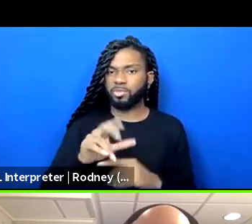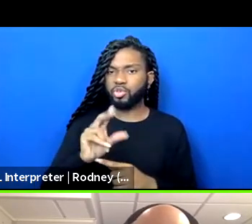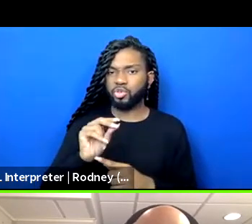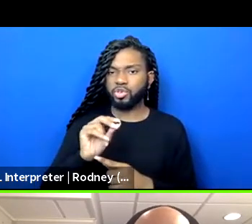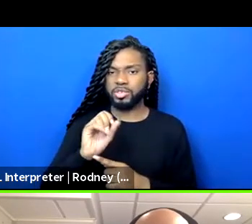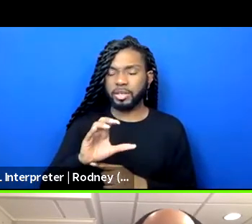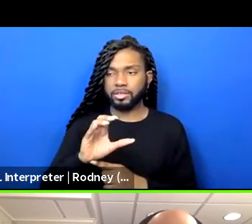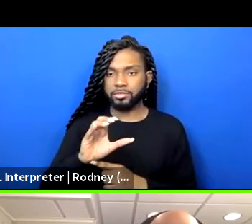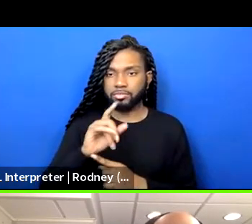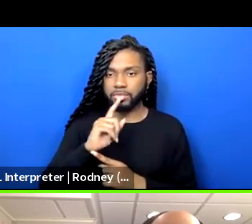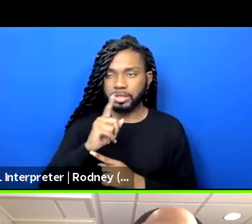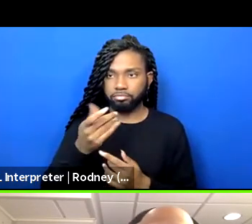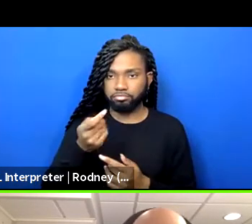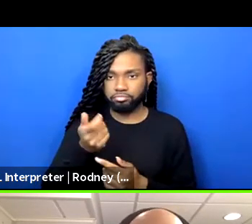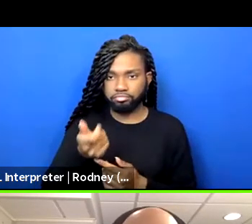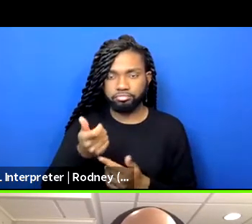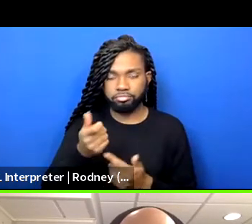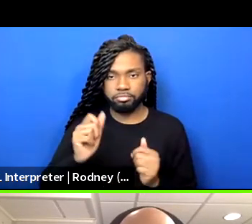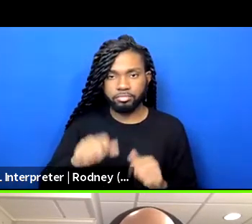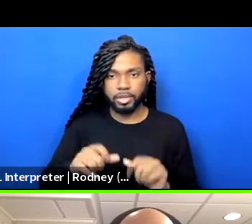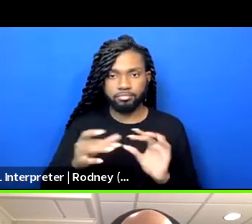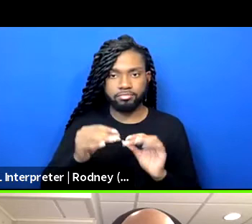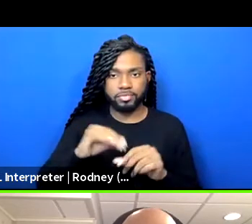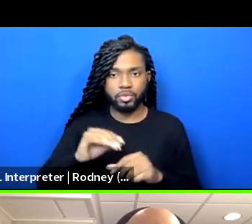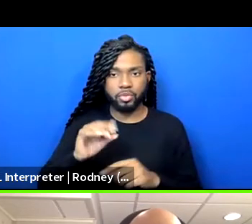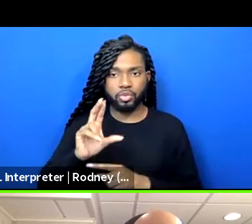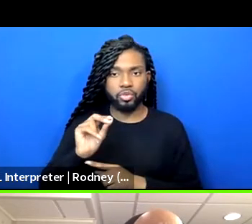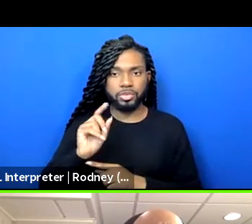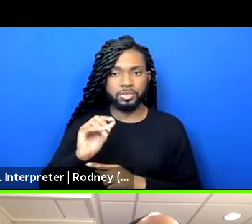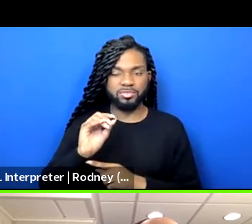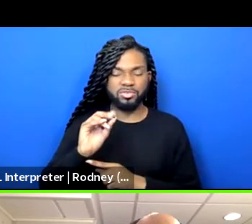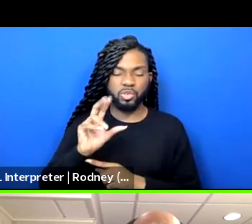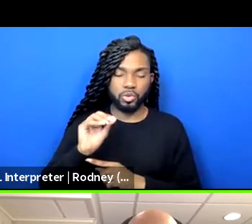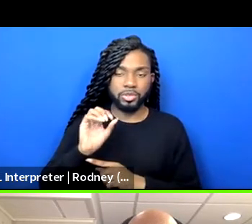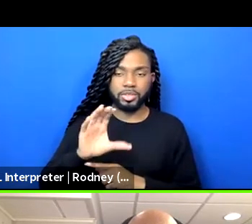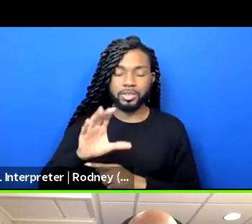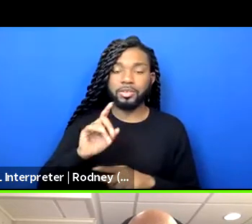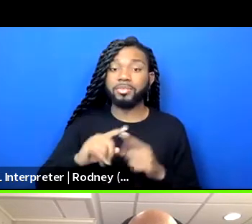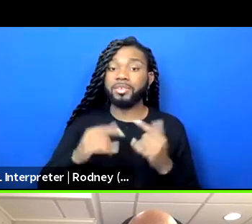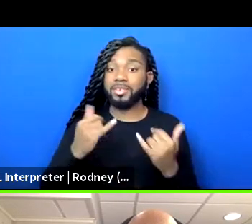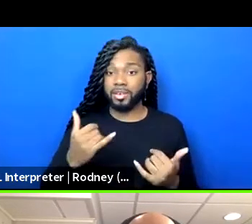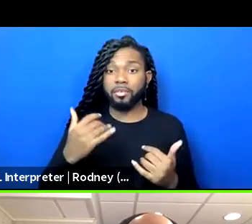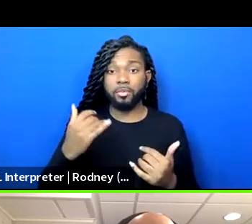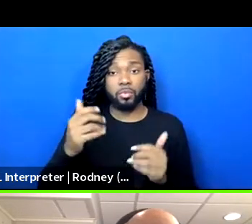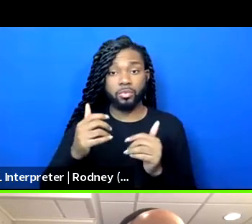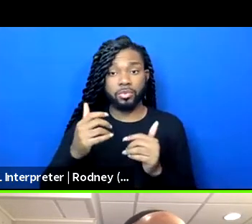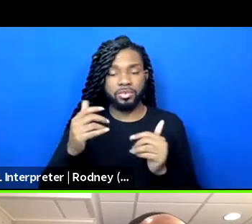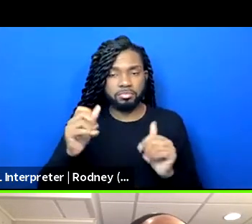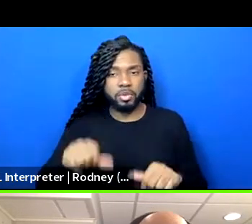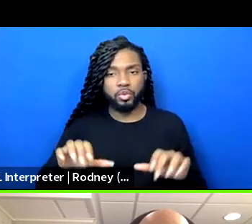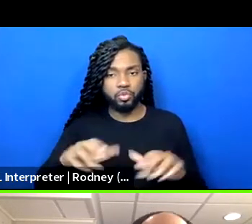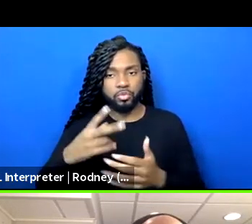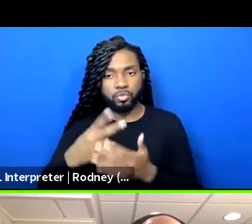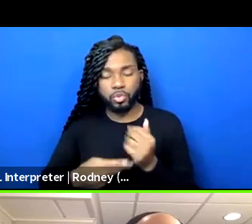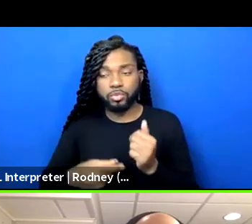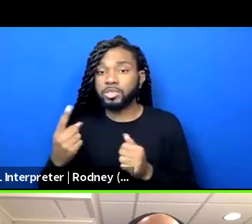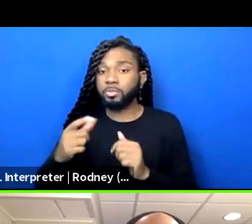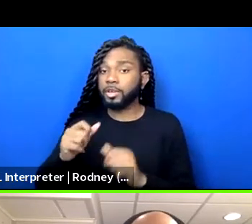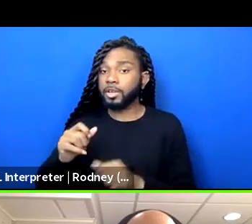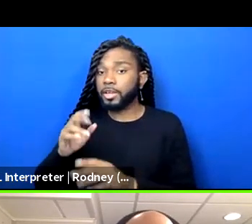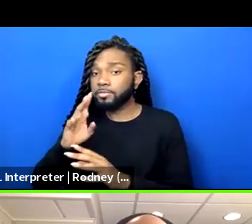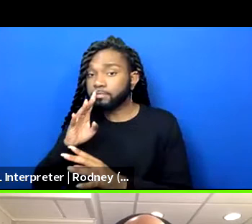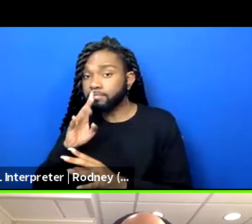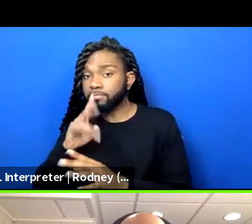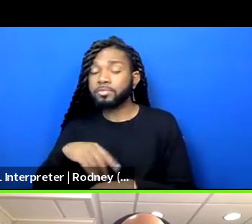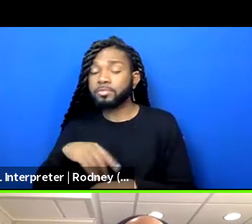30 seconds of sharing. This allows us to kind of do a little bit of both. Someone can speak, someone else can be